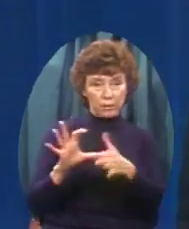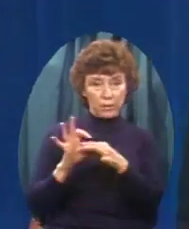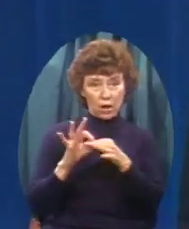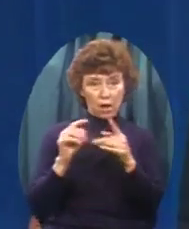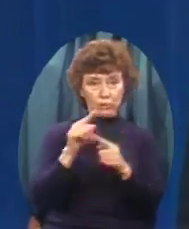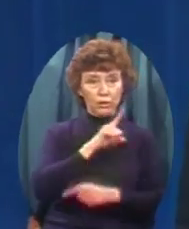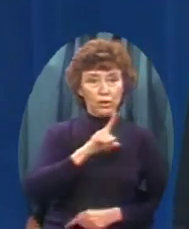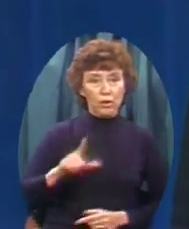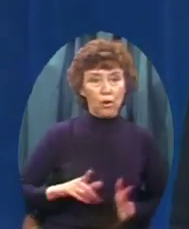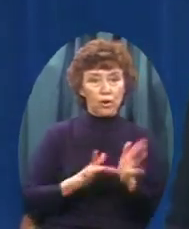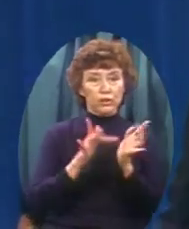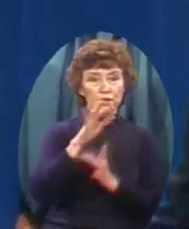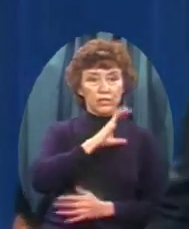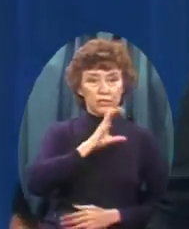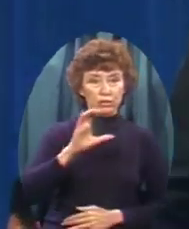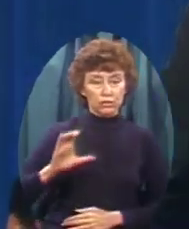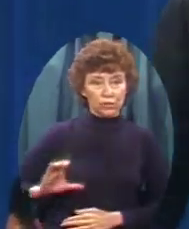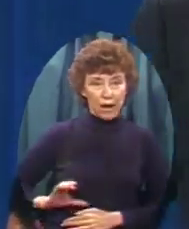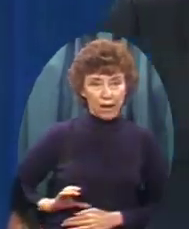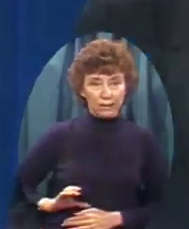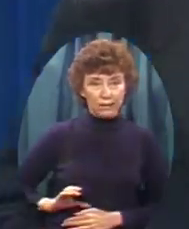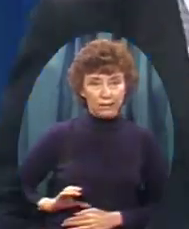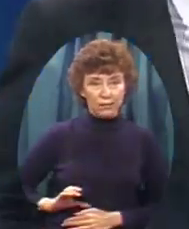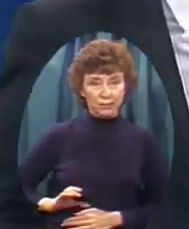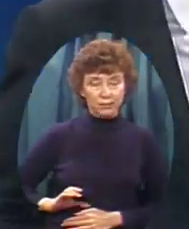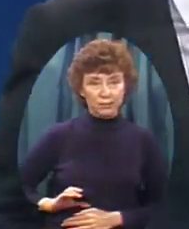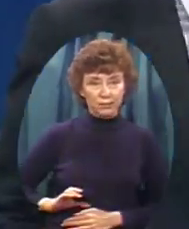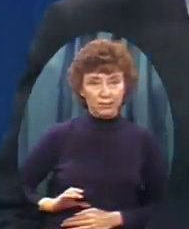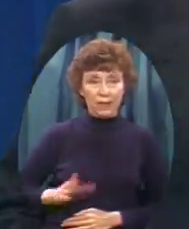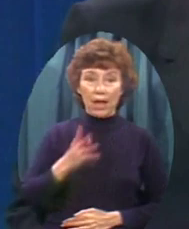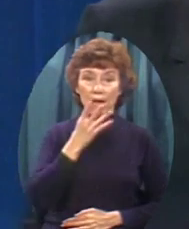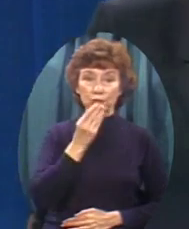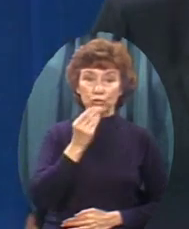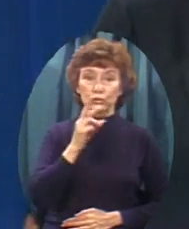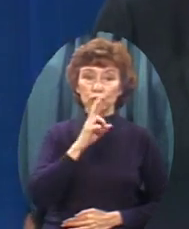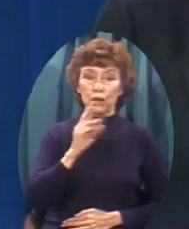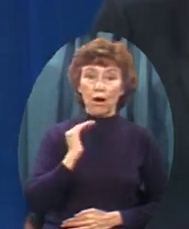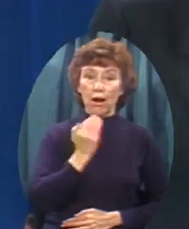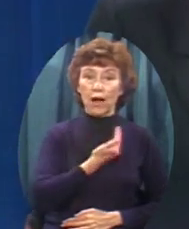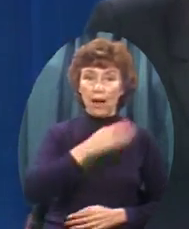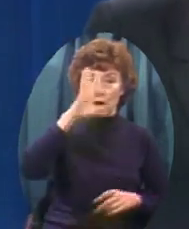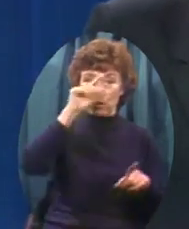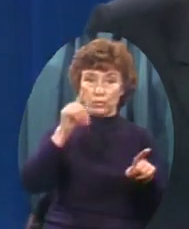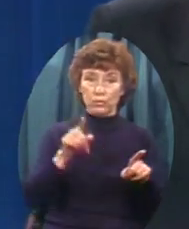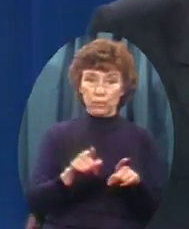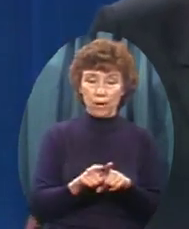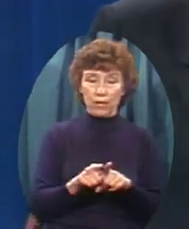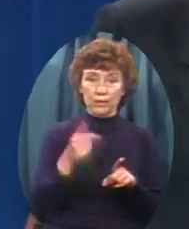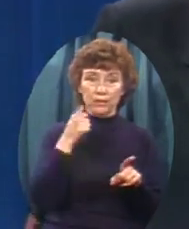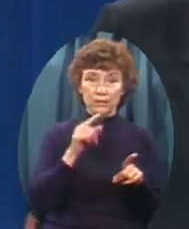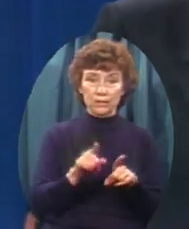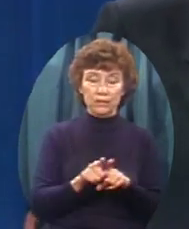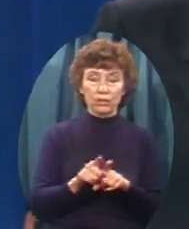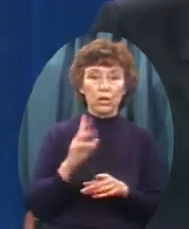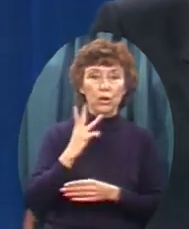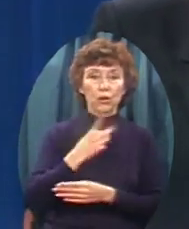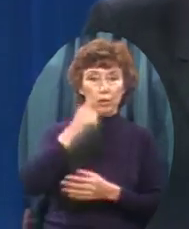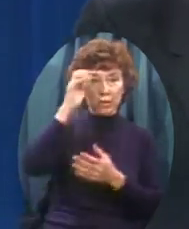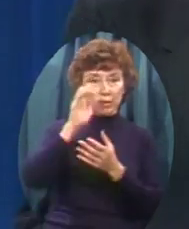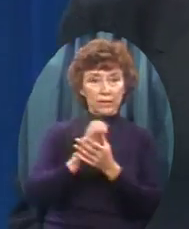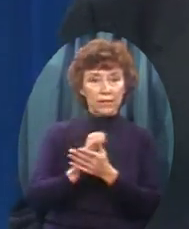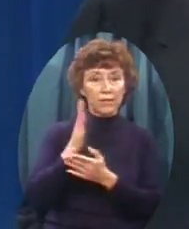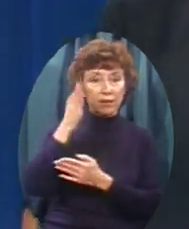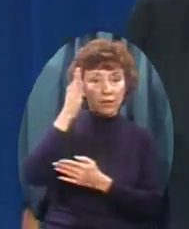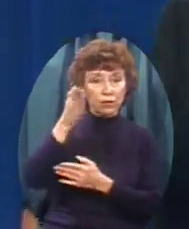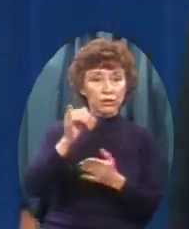Lord Jesus Christ One day we believe That the eyes Of the Jewish nation Shall be opened The